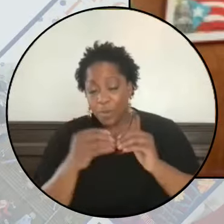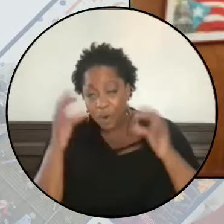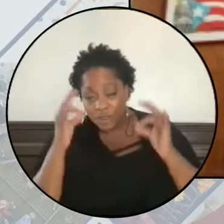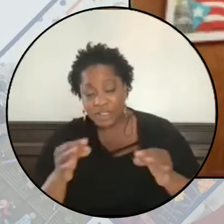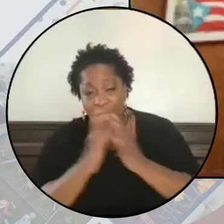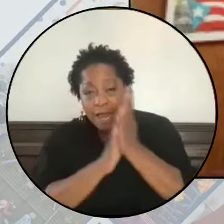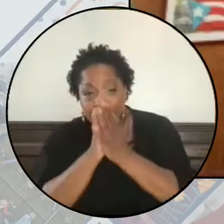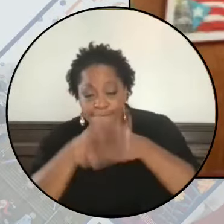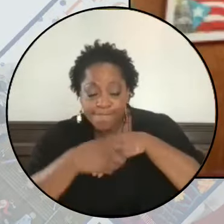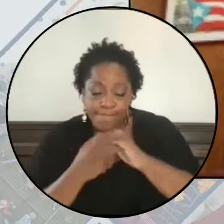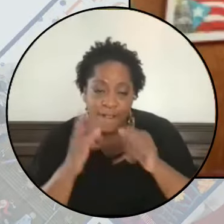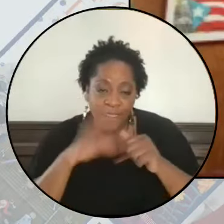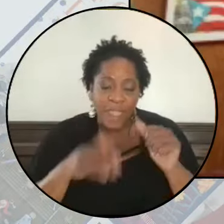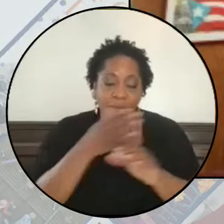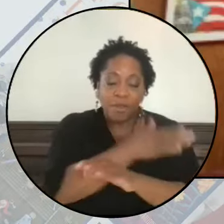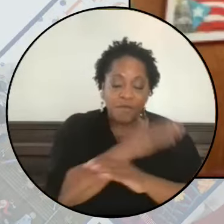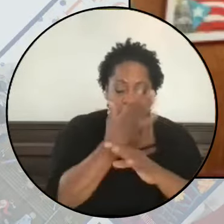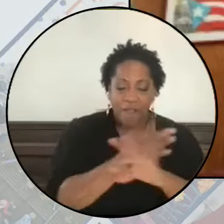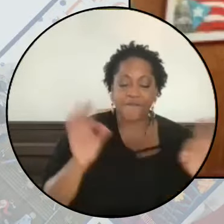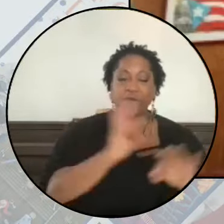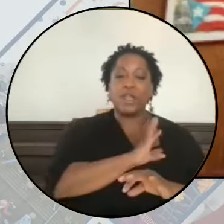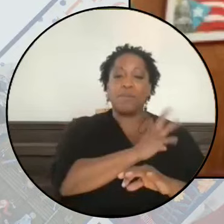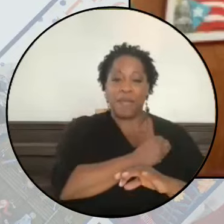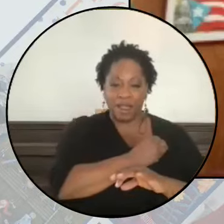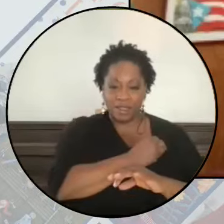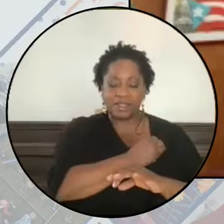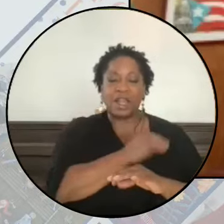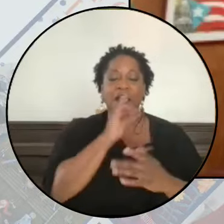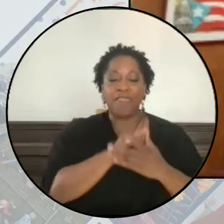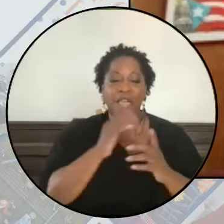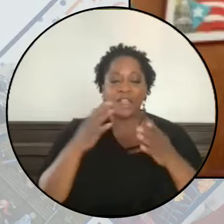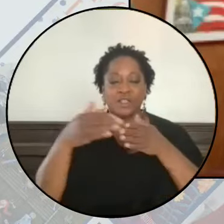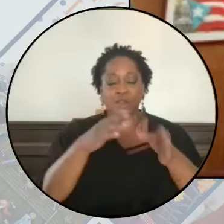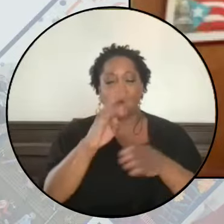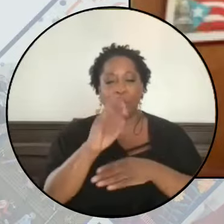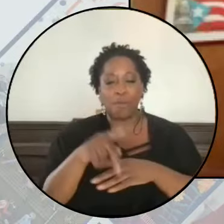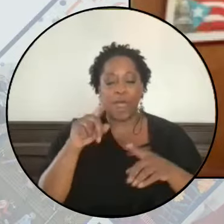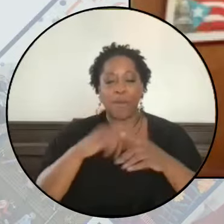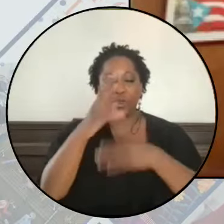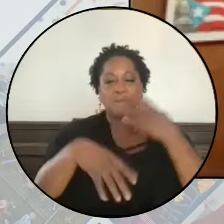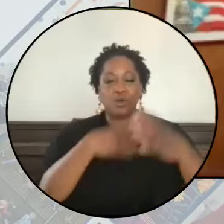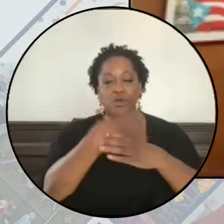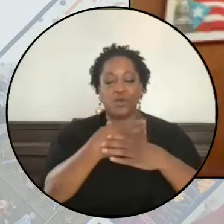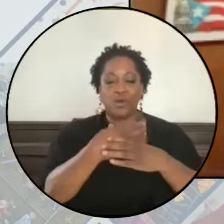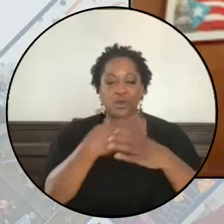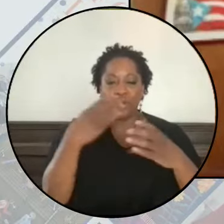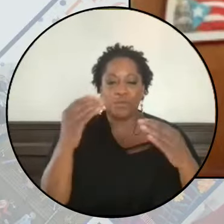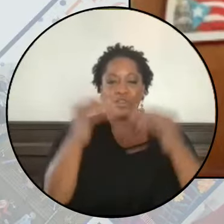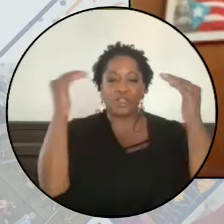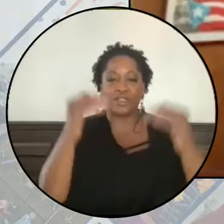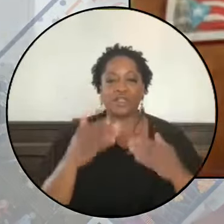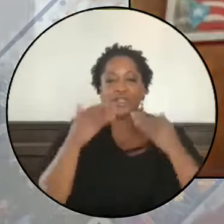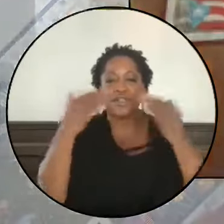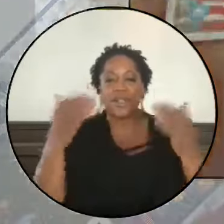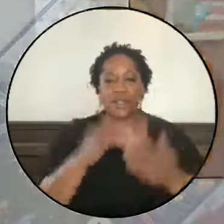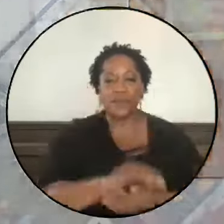determined than ever, that a free Palestine is the roadmap to global justice. Thank you.